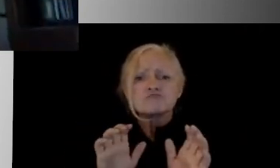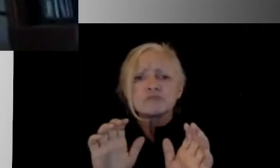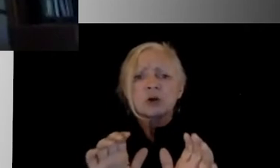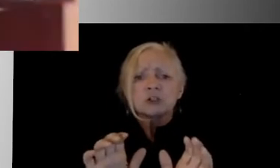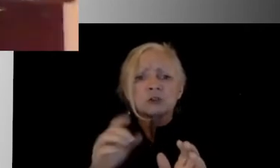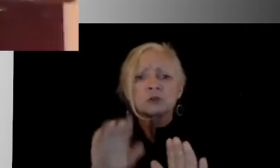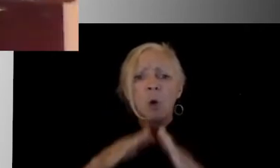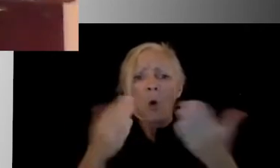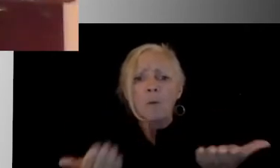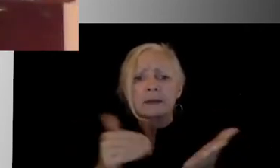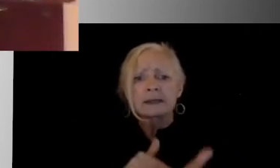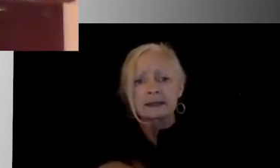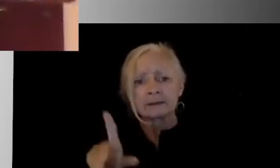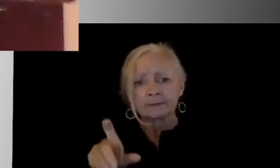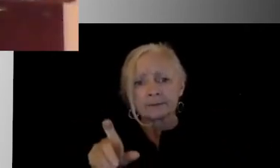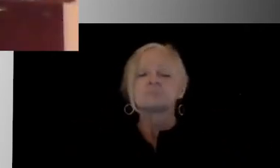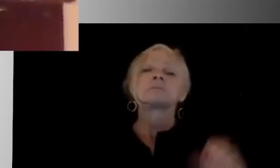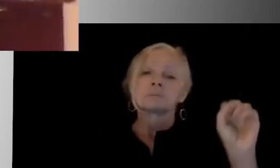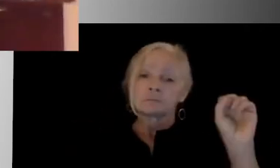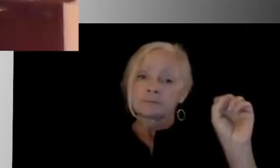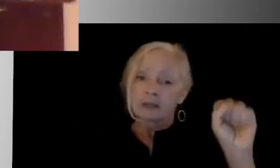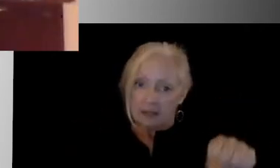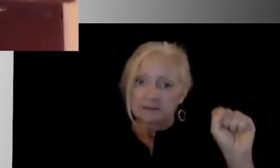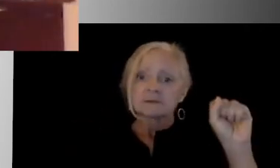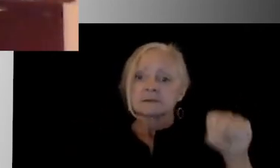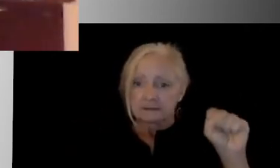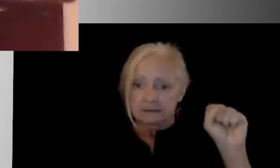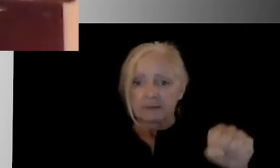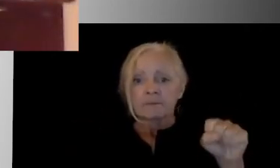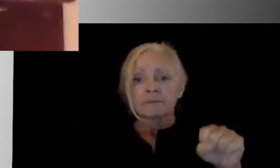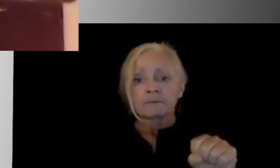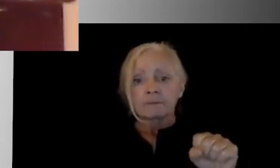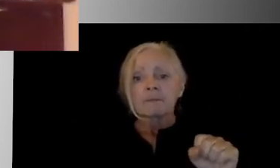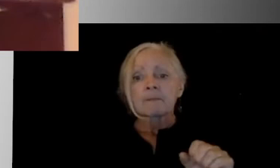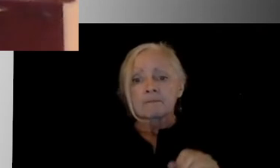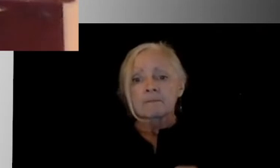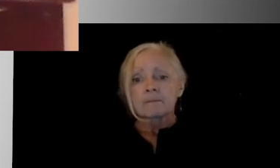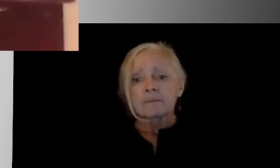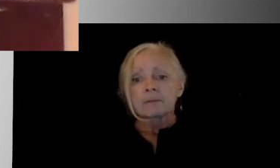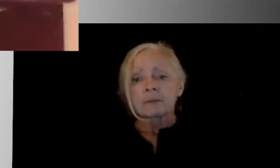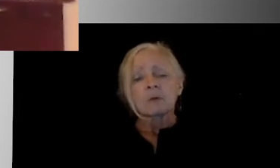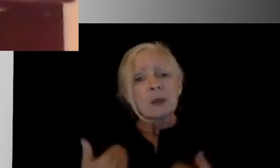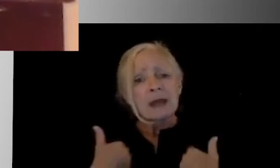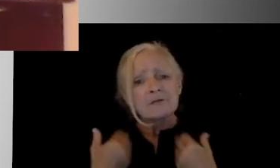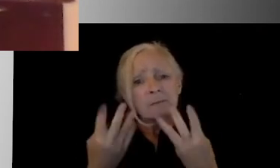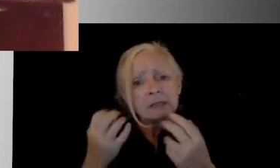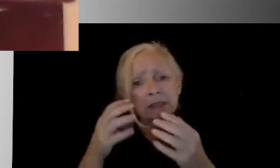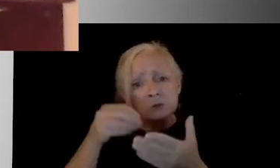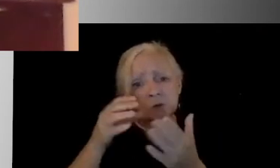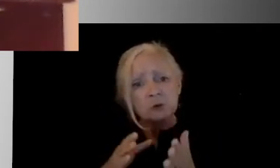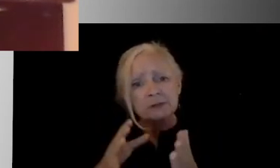There are a number of them, especially when you have a population of students that are greatly at risk. We know that